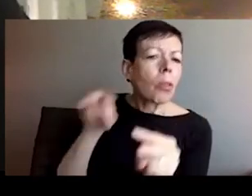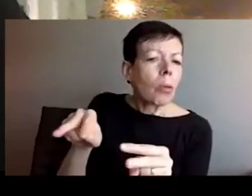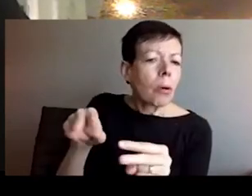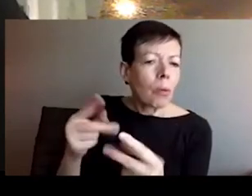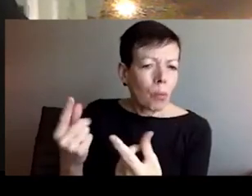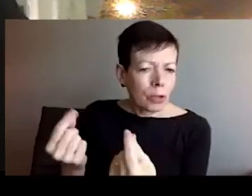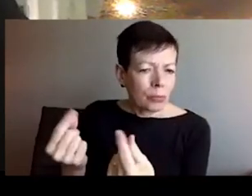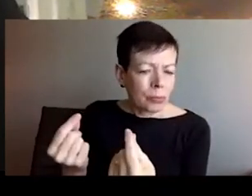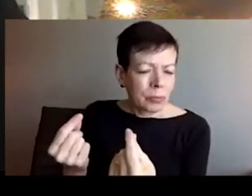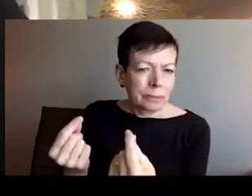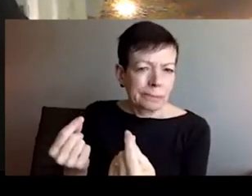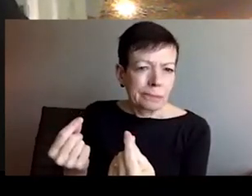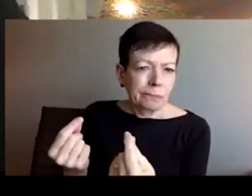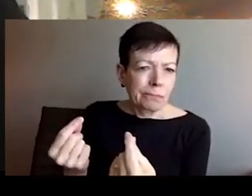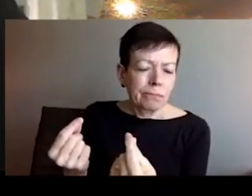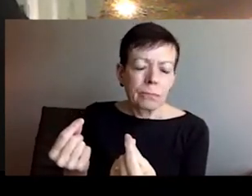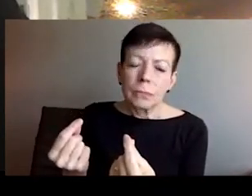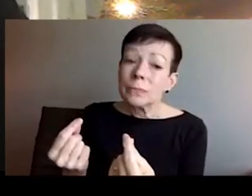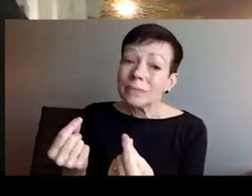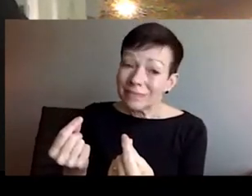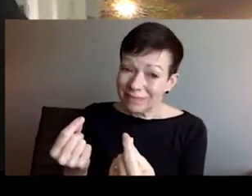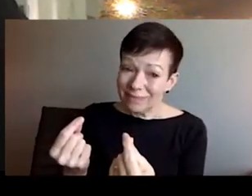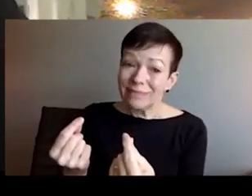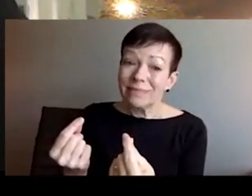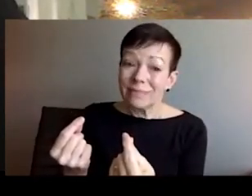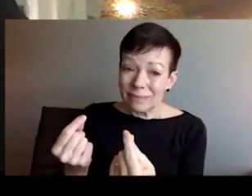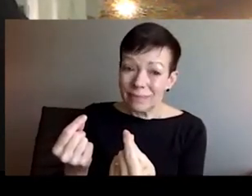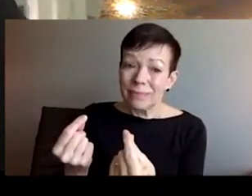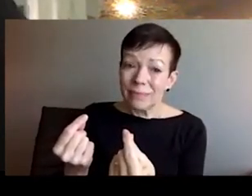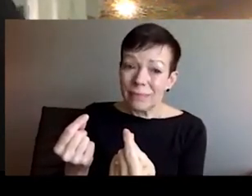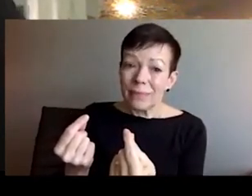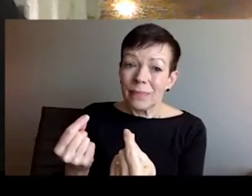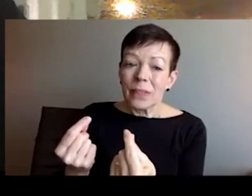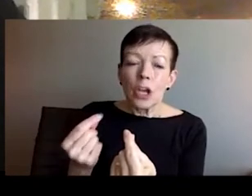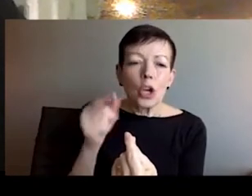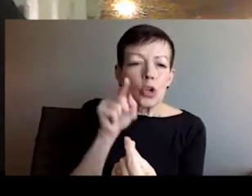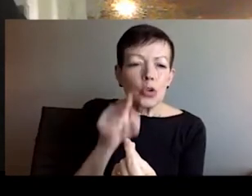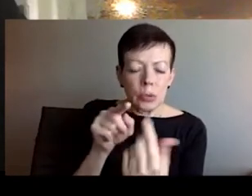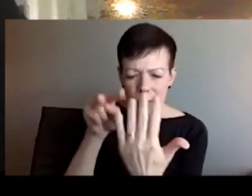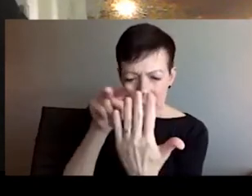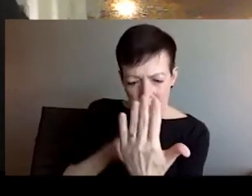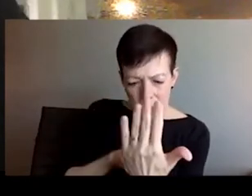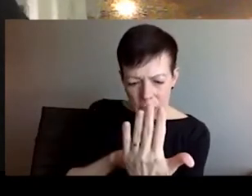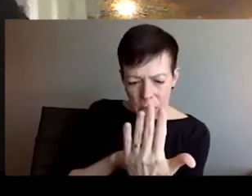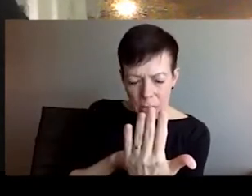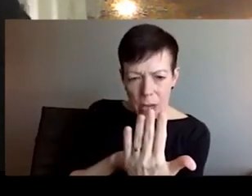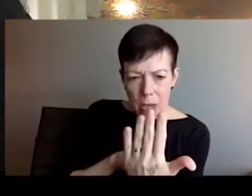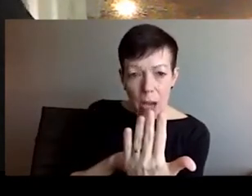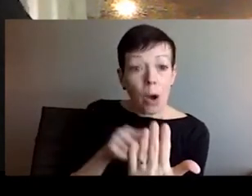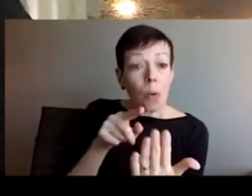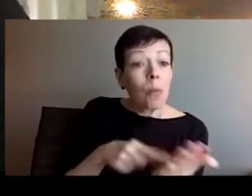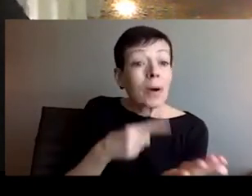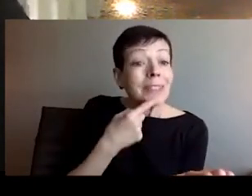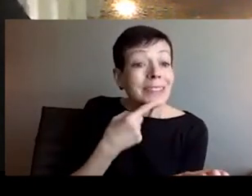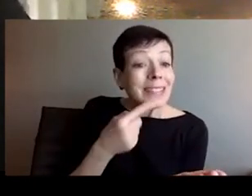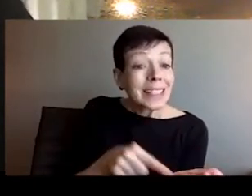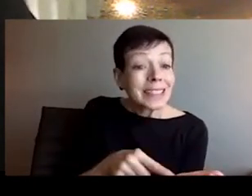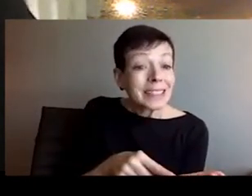it's a big number of victims among, not the Ukrainian army, but simple